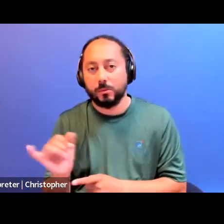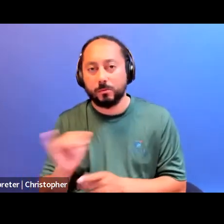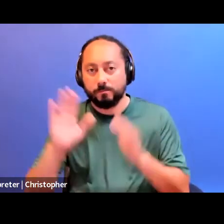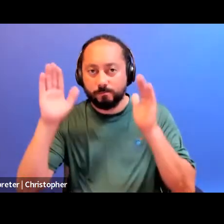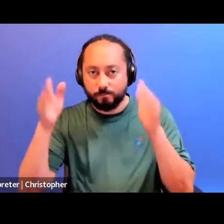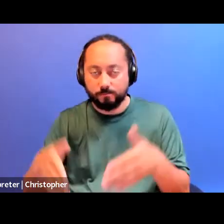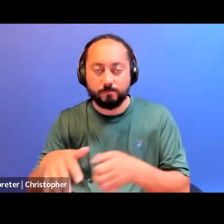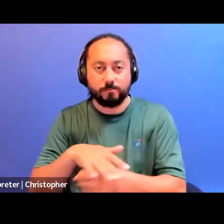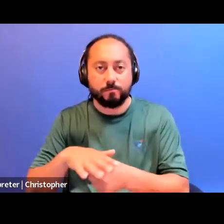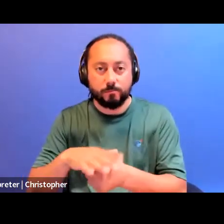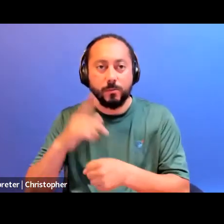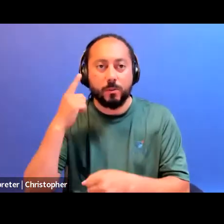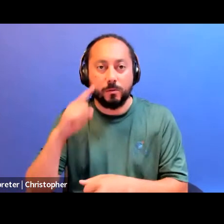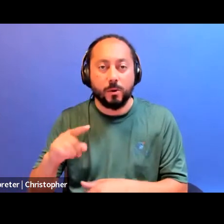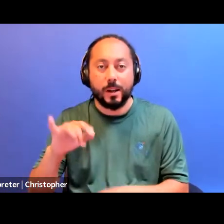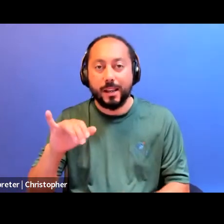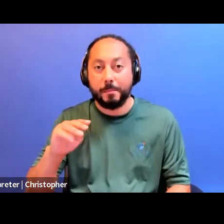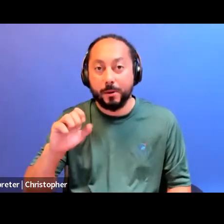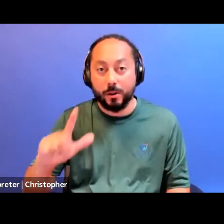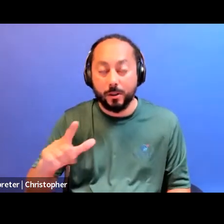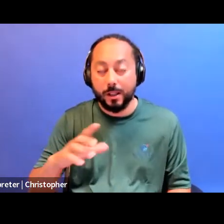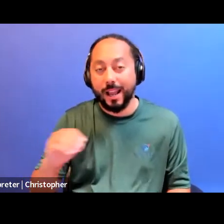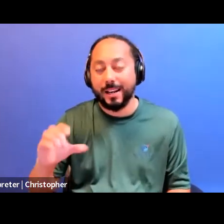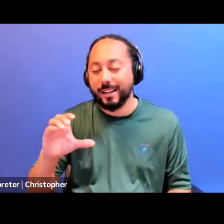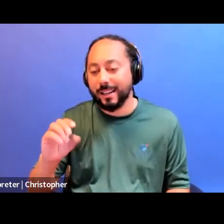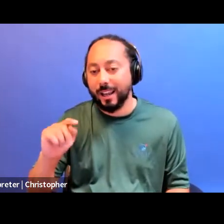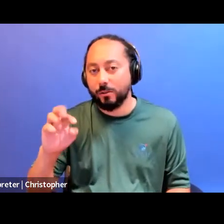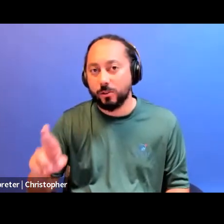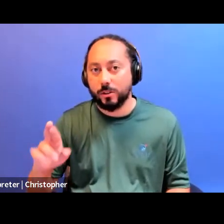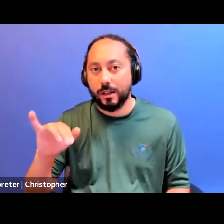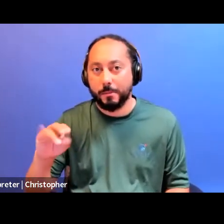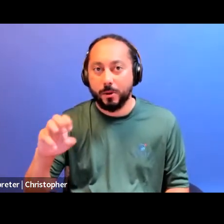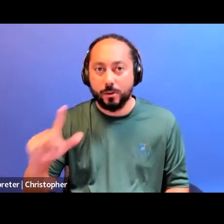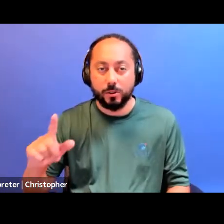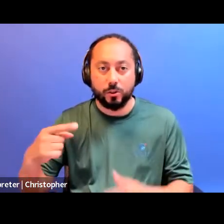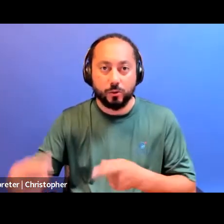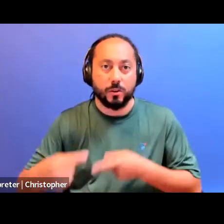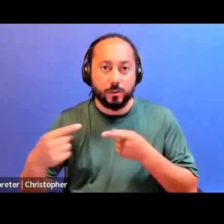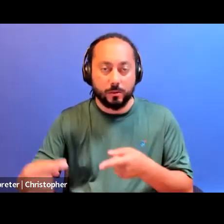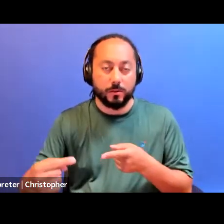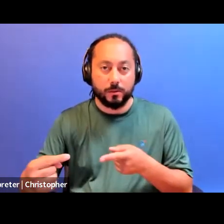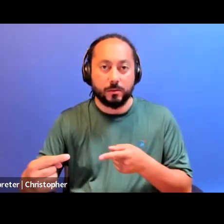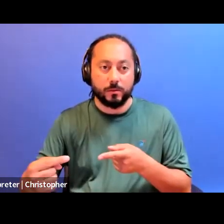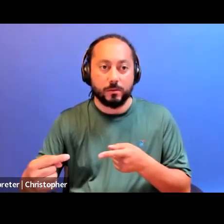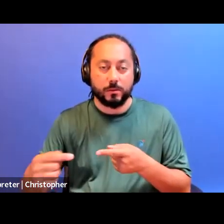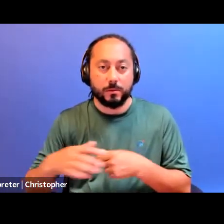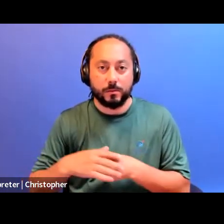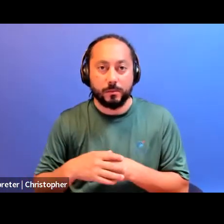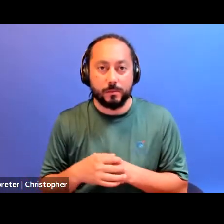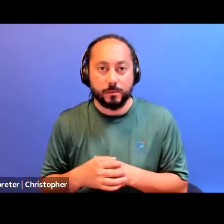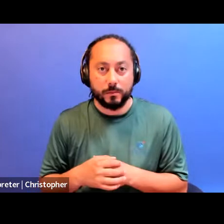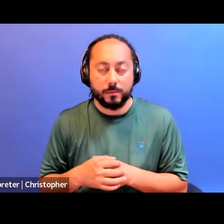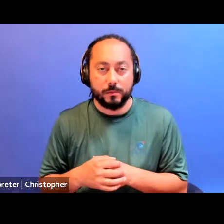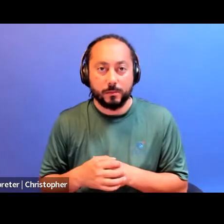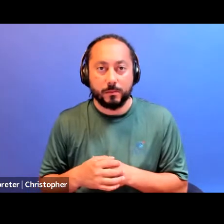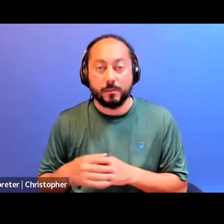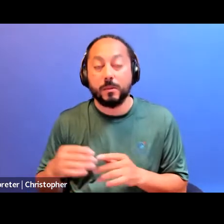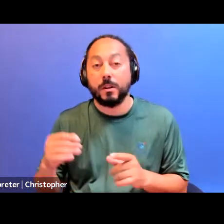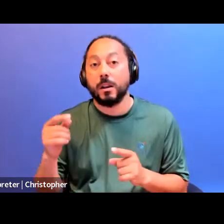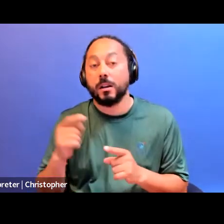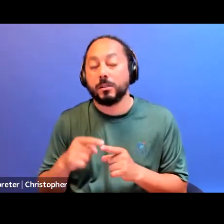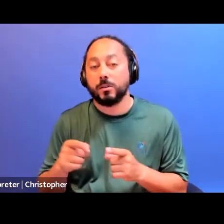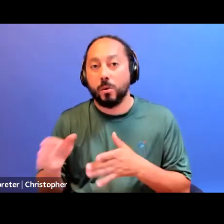imperial and counter-imperial struggle. The counter-imperial urban struggle is organized around access